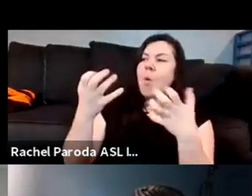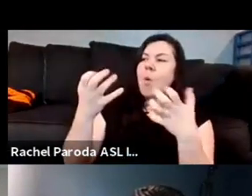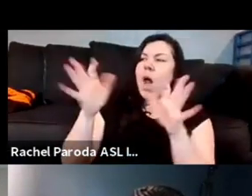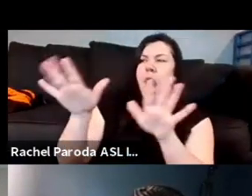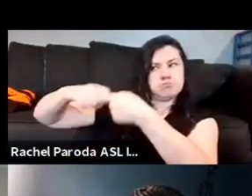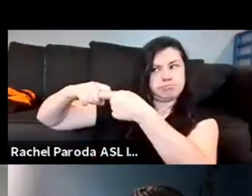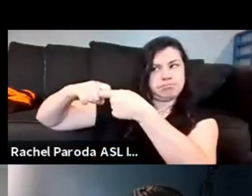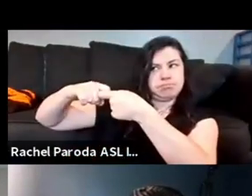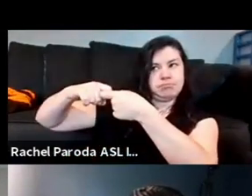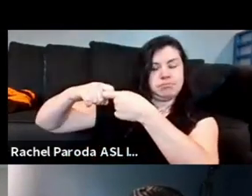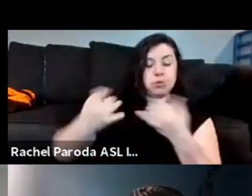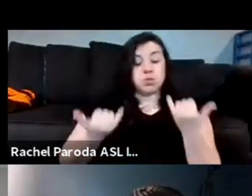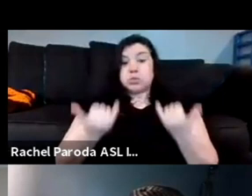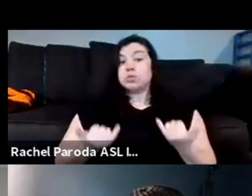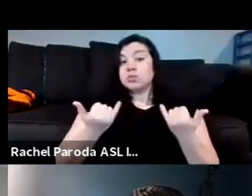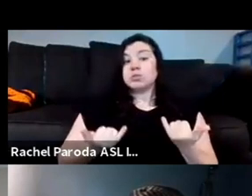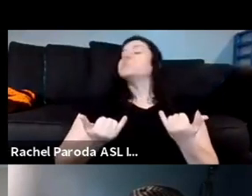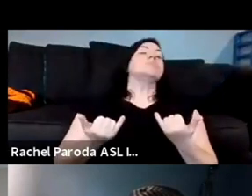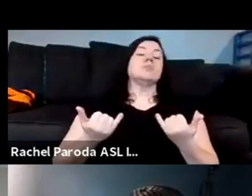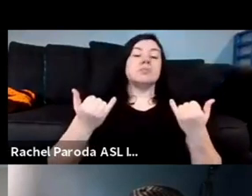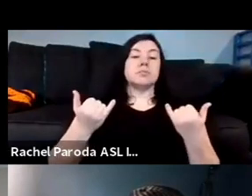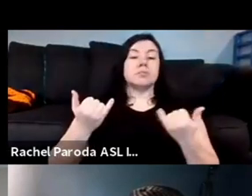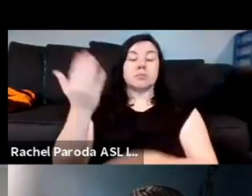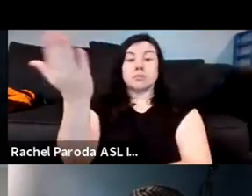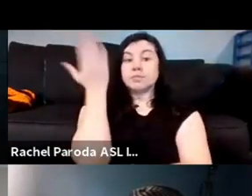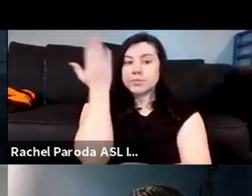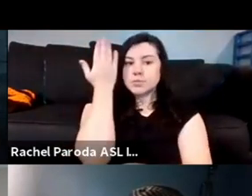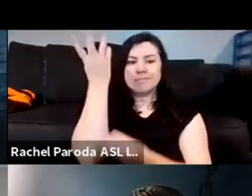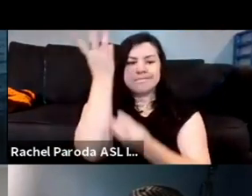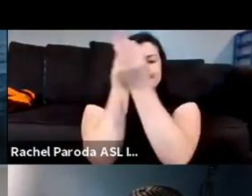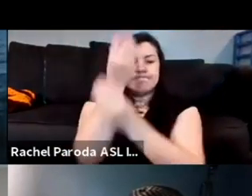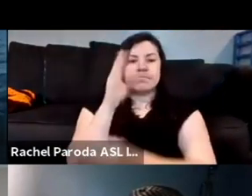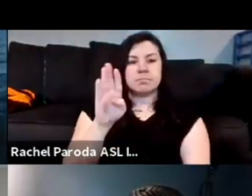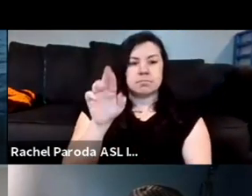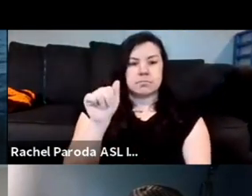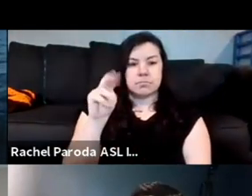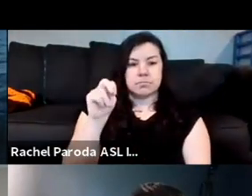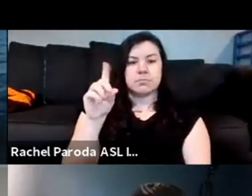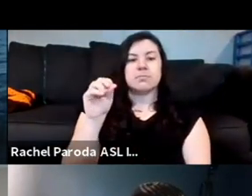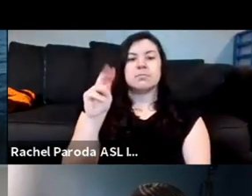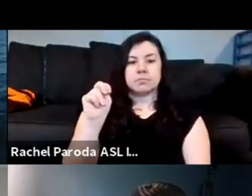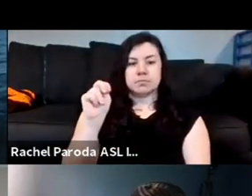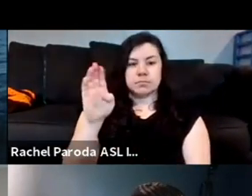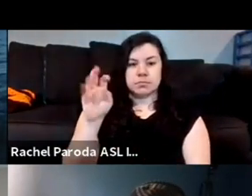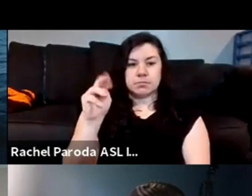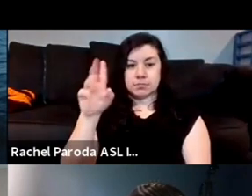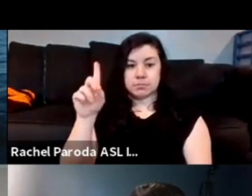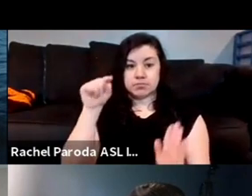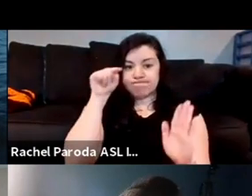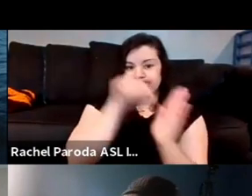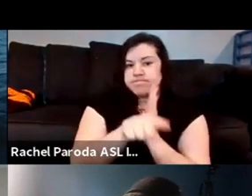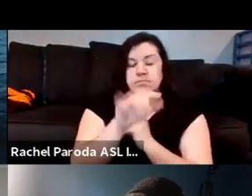i started out this day really thinking about brandon bernard who was executed last night at 9 27 p.m